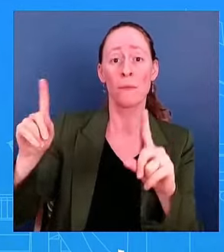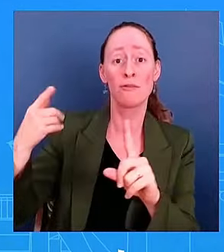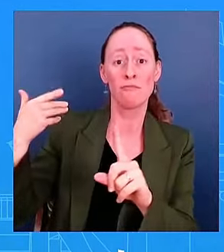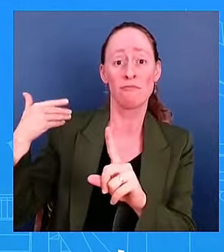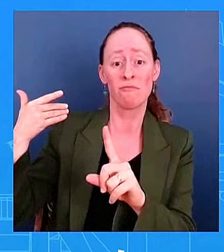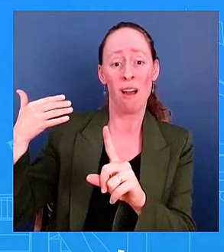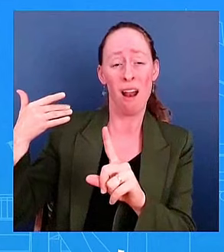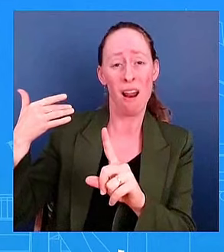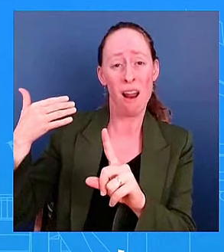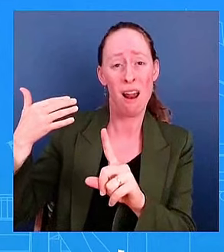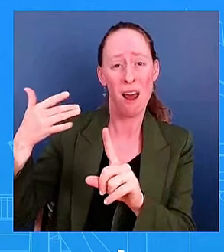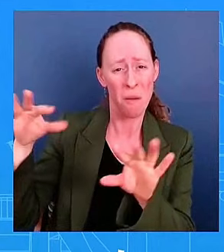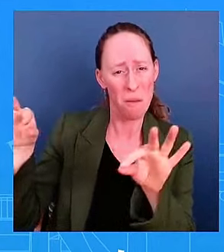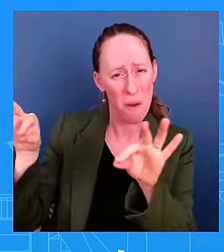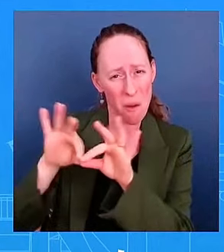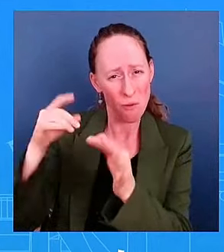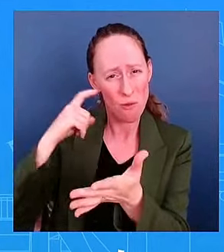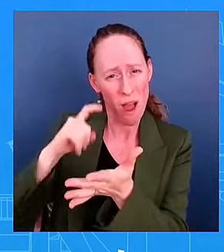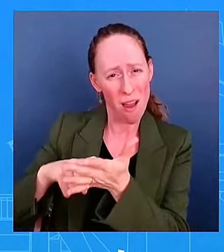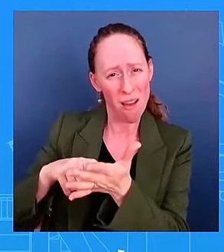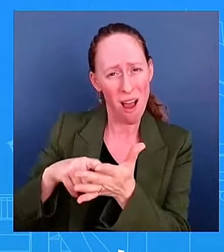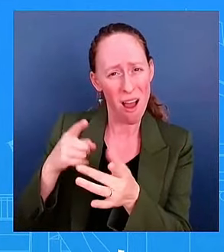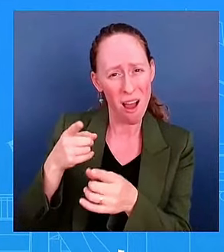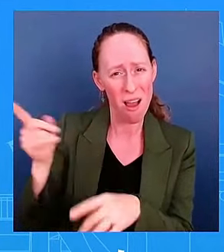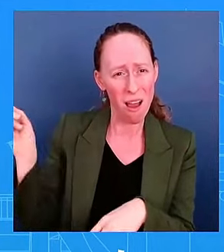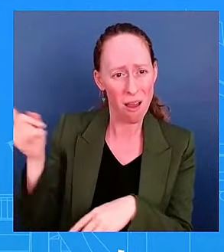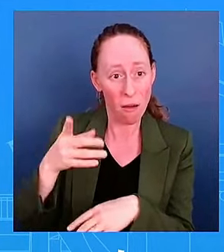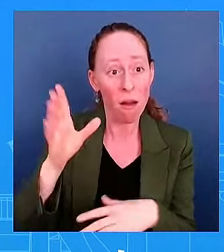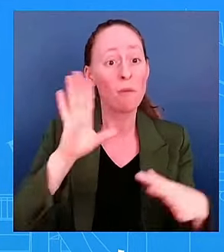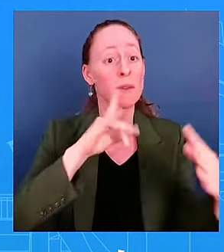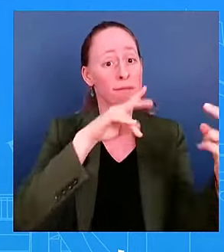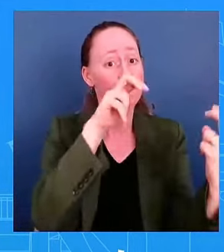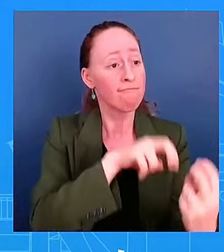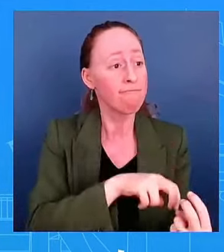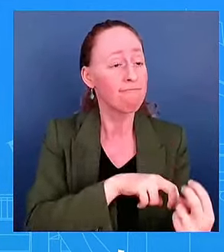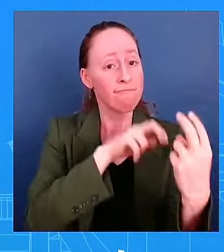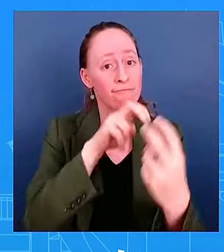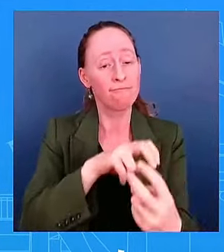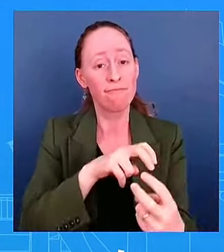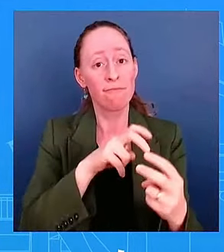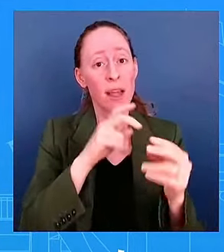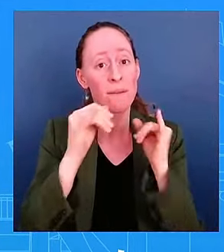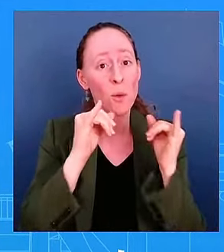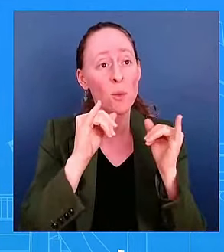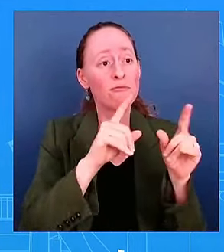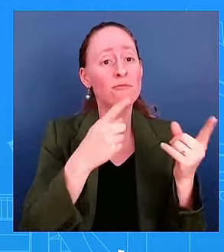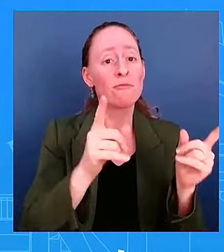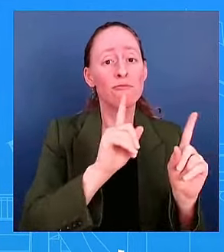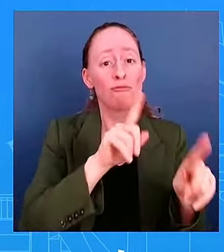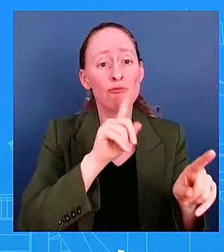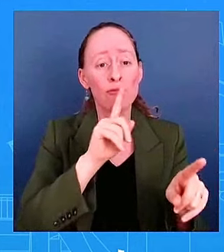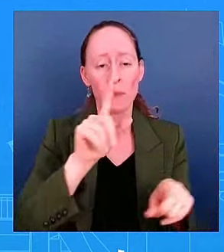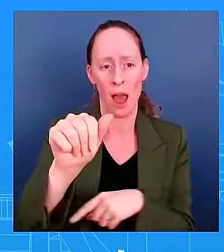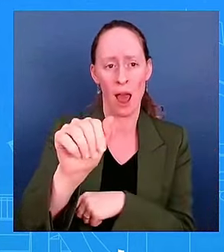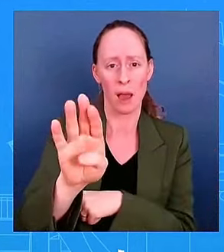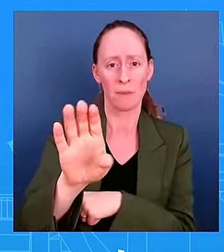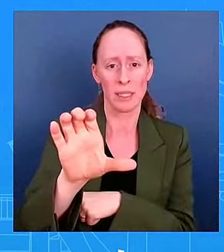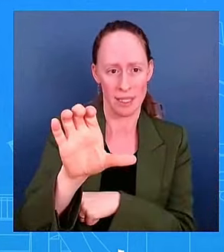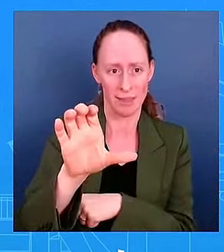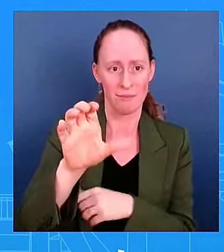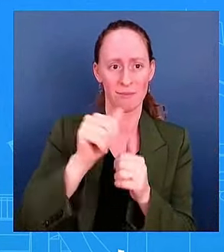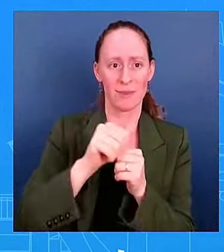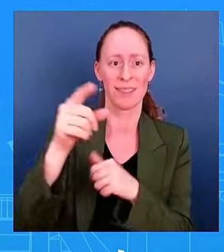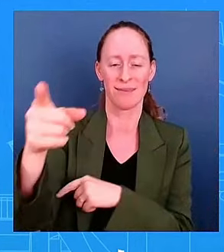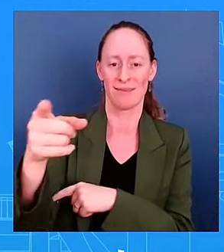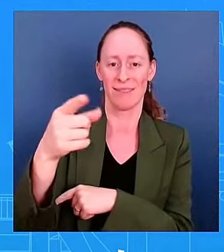know, having interviews. He's going to do ABC, as you know, with George Stephanopoulos, one of your colleagues. That's not scripted. And he has